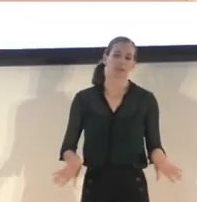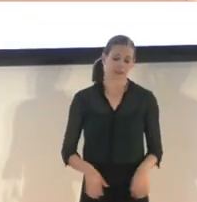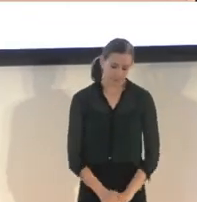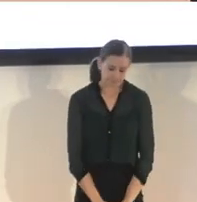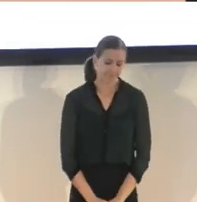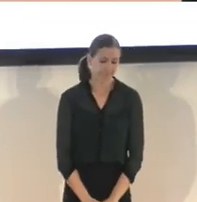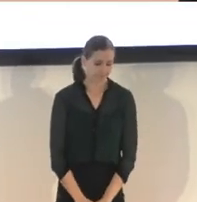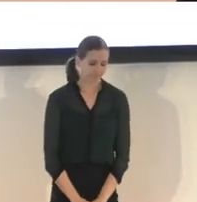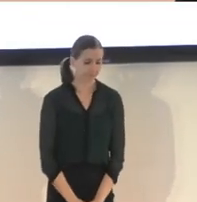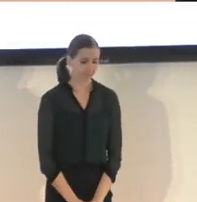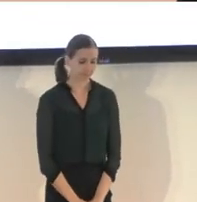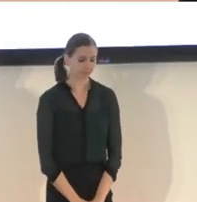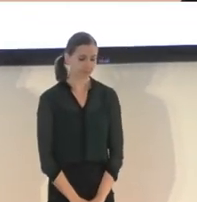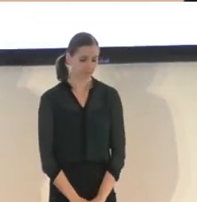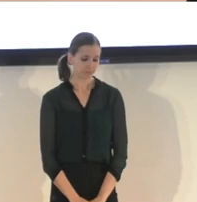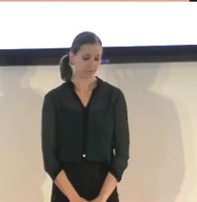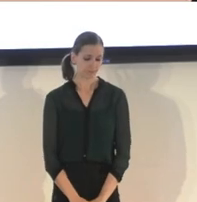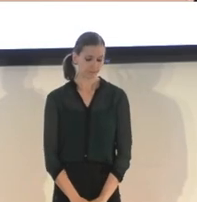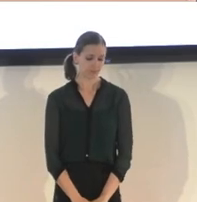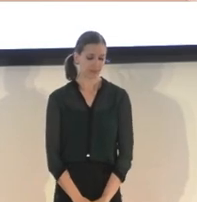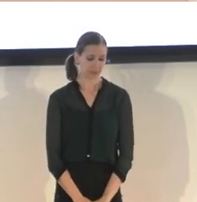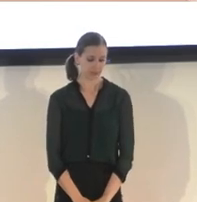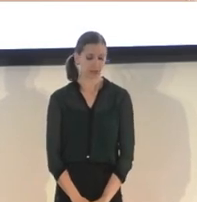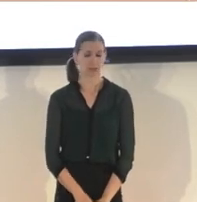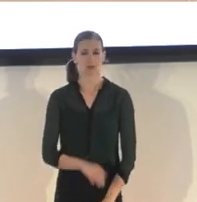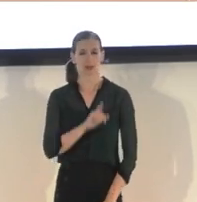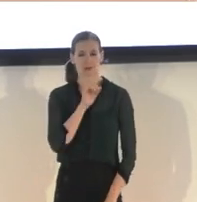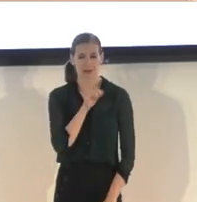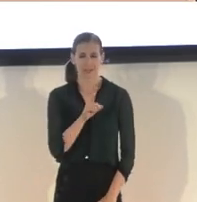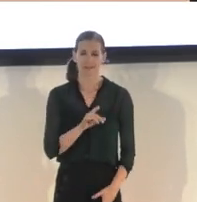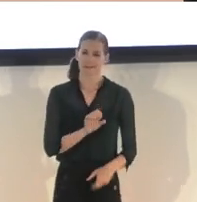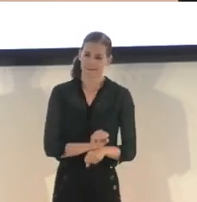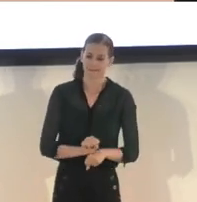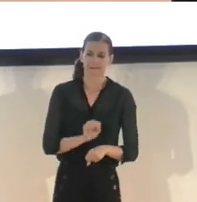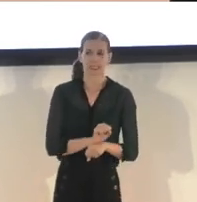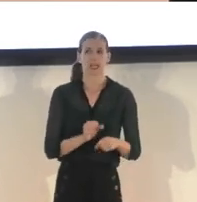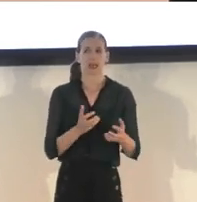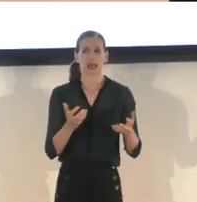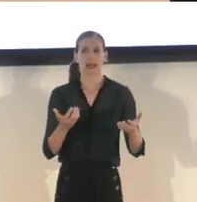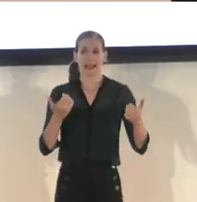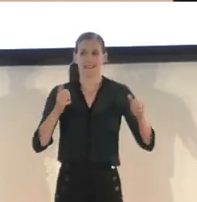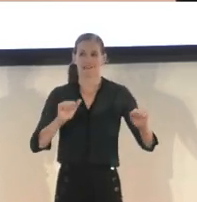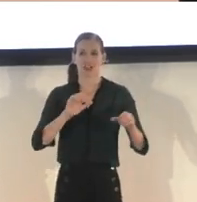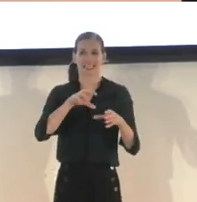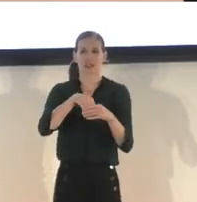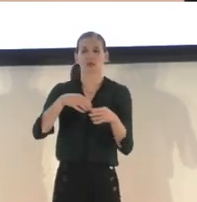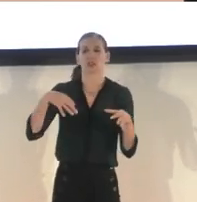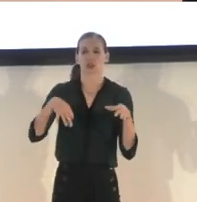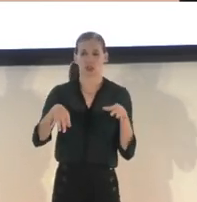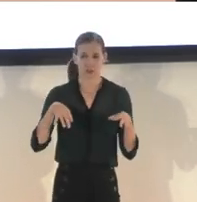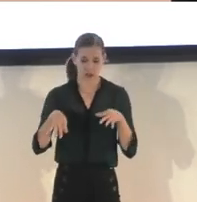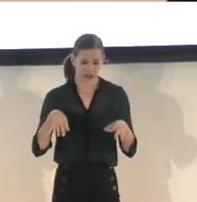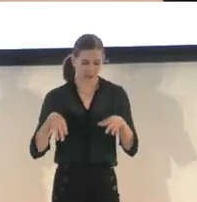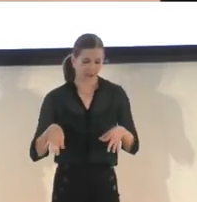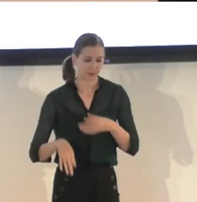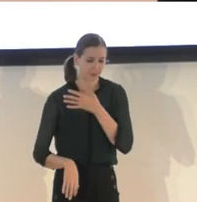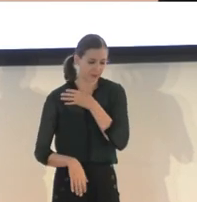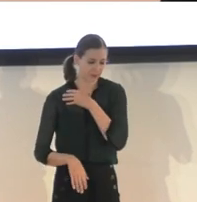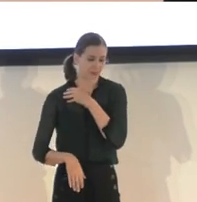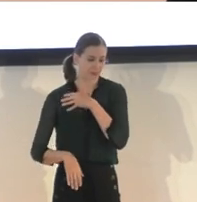So we put a lot of effort into these descriptions and it's really important to prioritize what it is that players hear first.